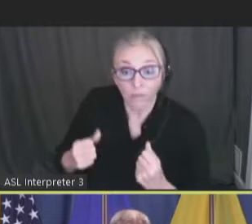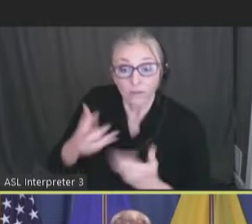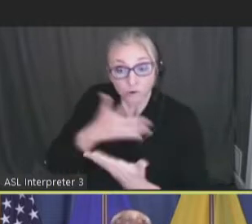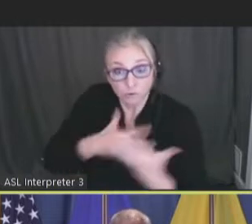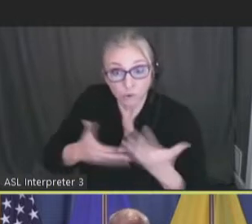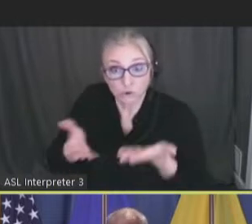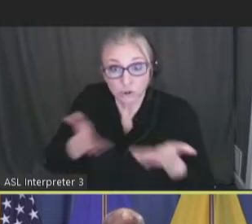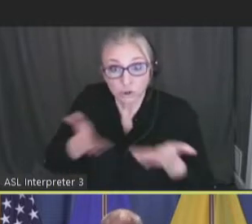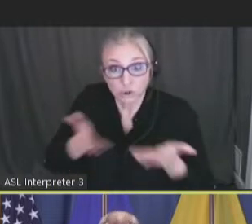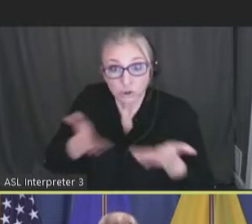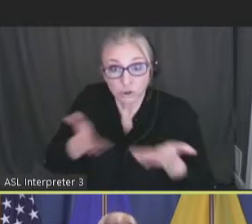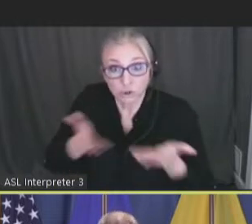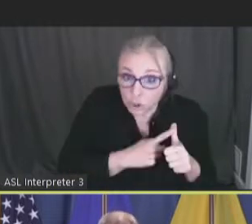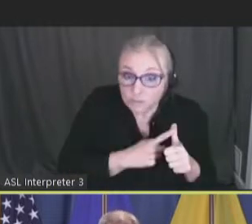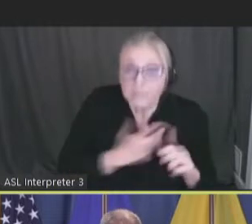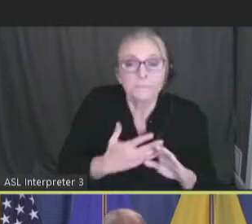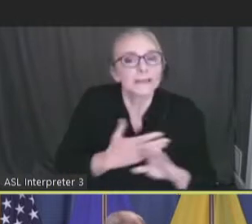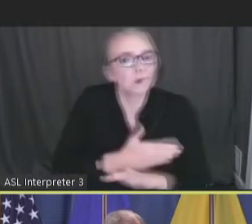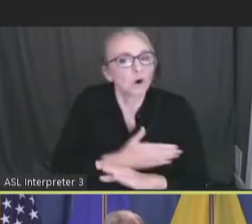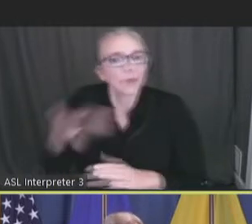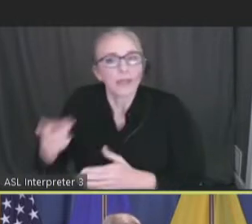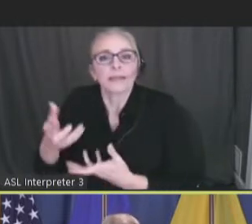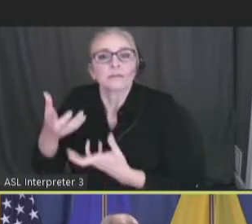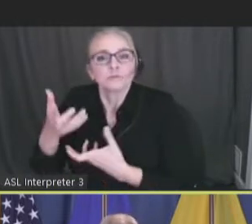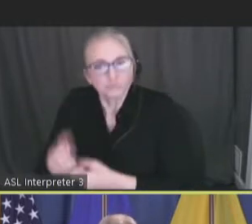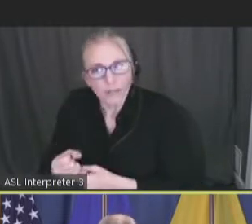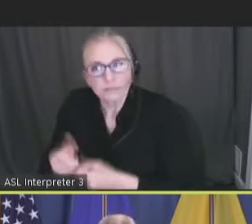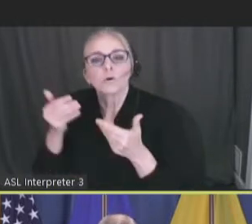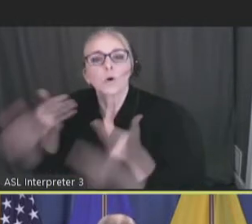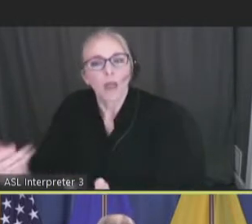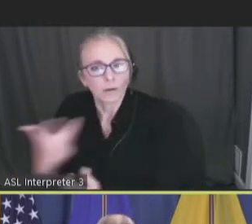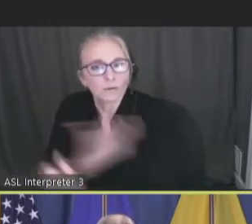they would even begin to think about getting a vaccination.